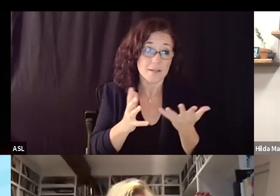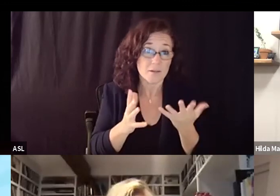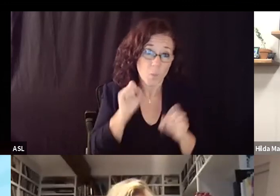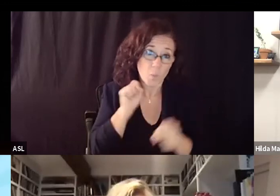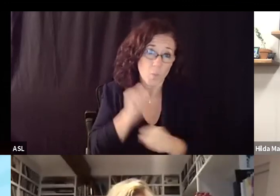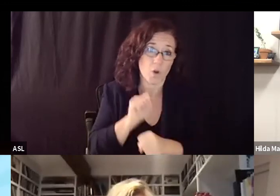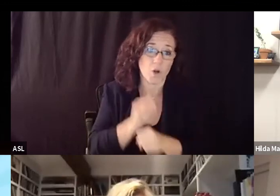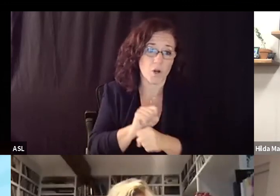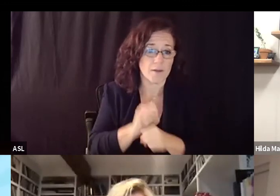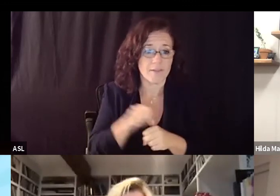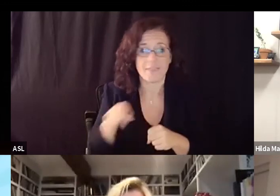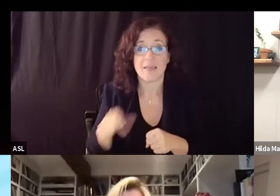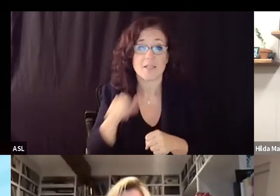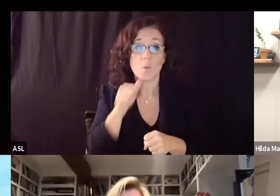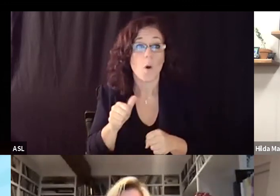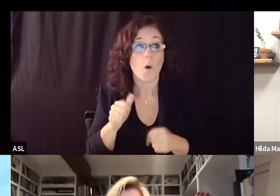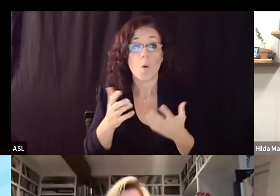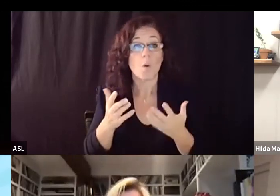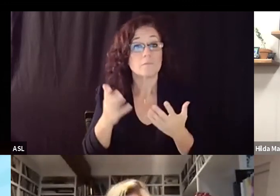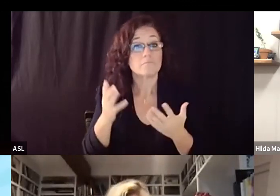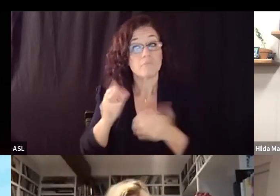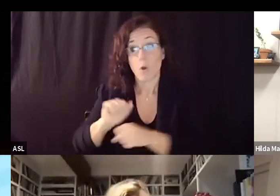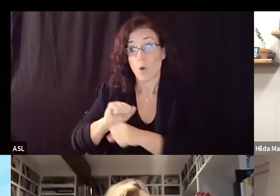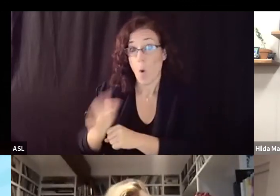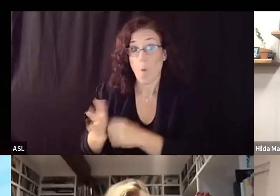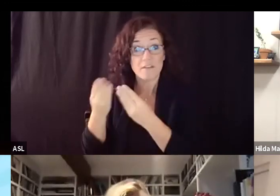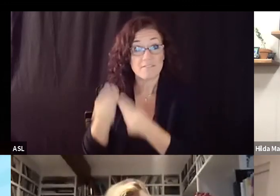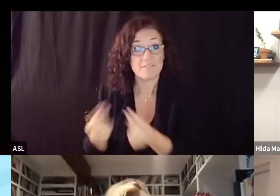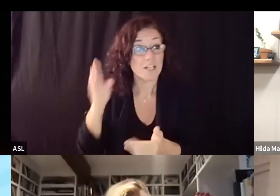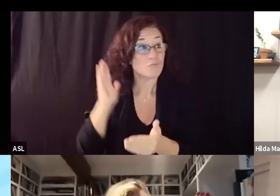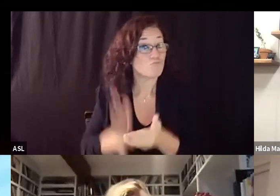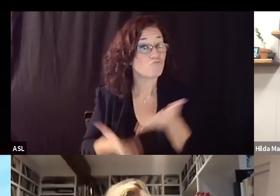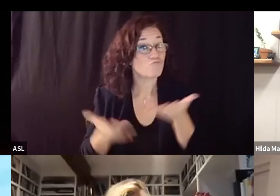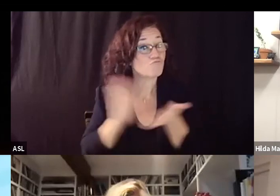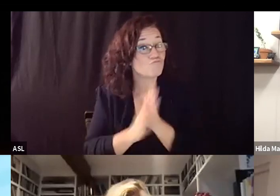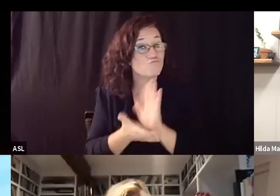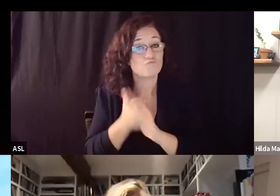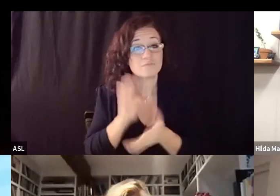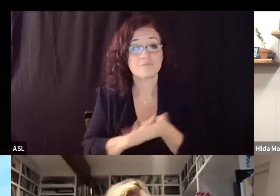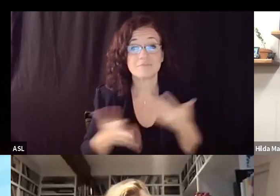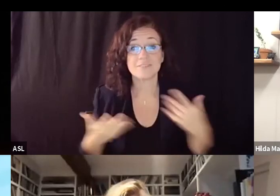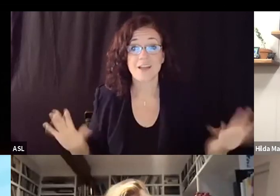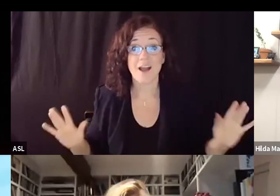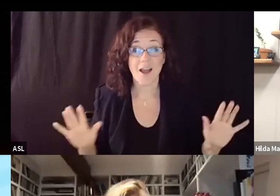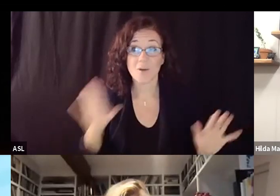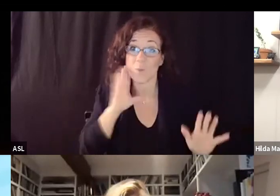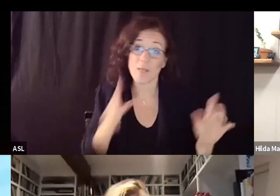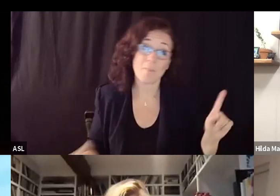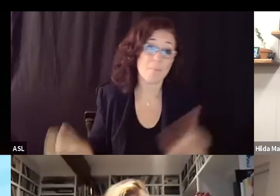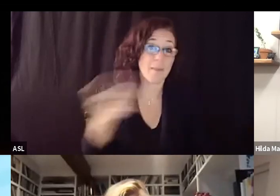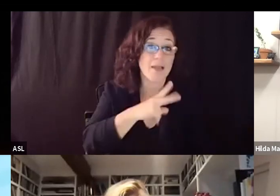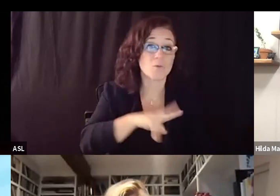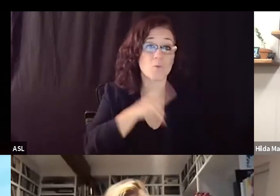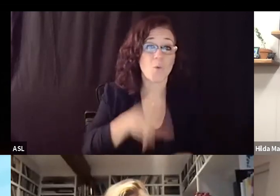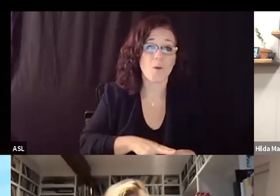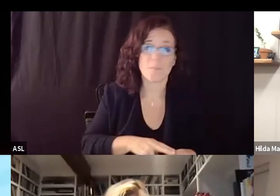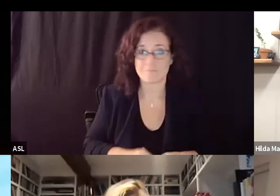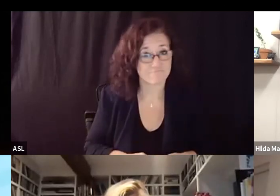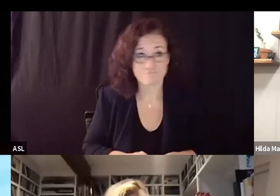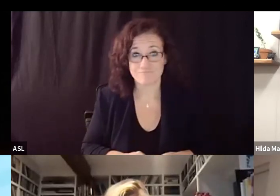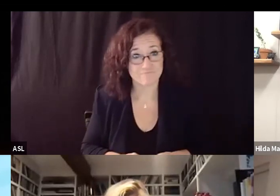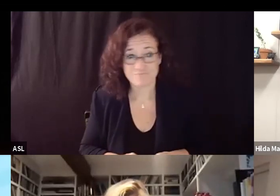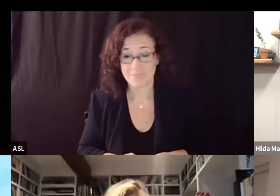at the end of the pandemic it's not meant to uh change back to business as usual